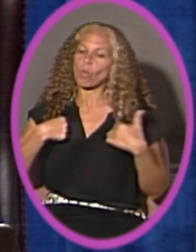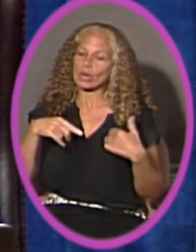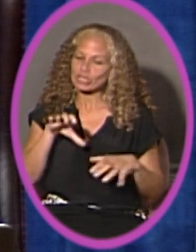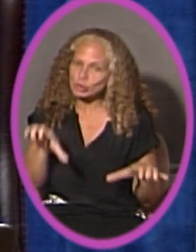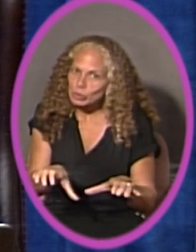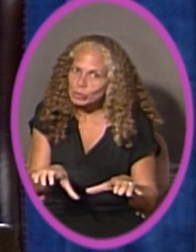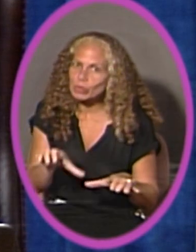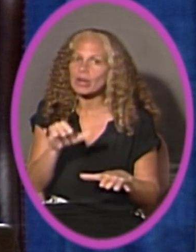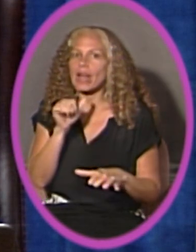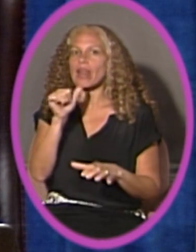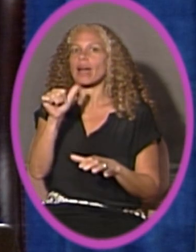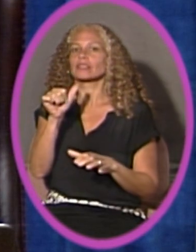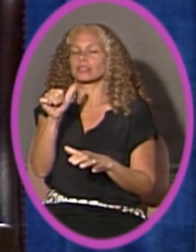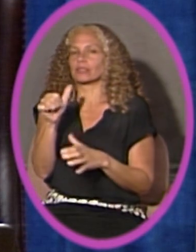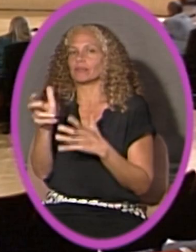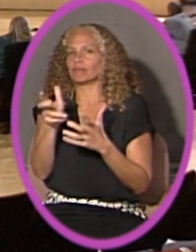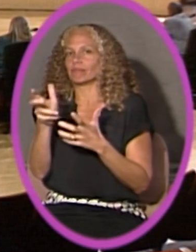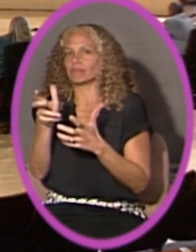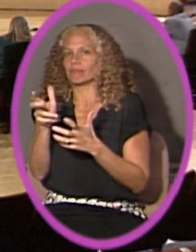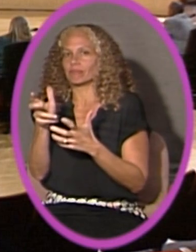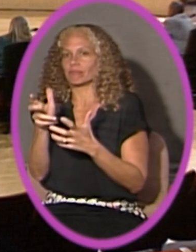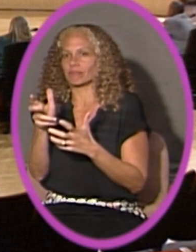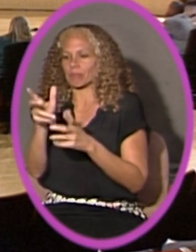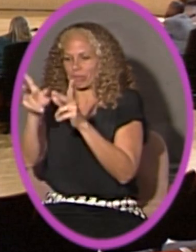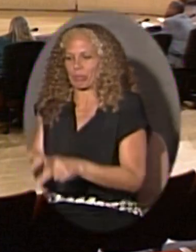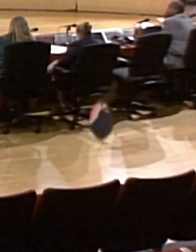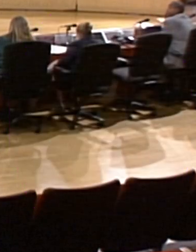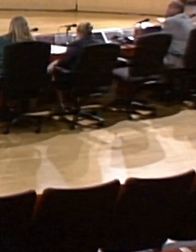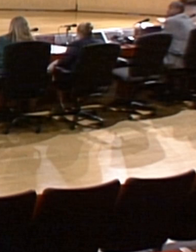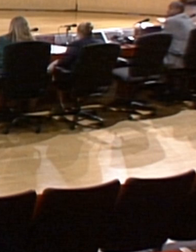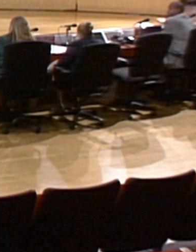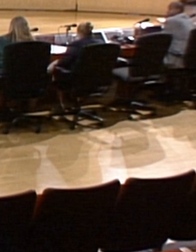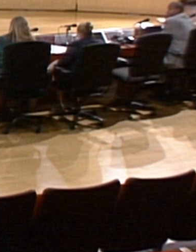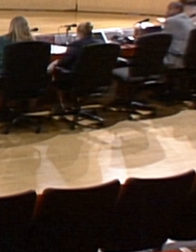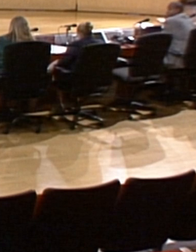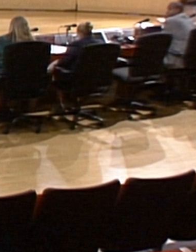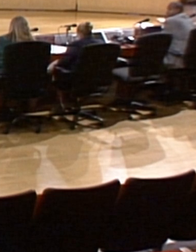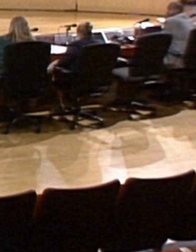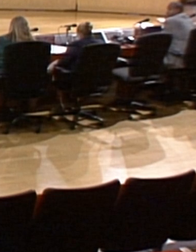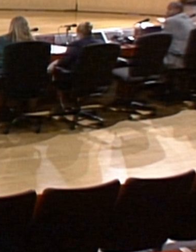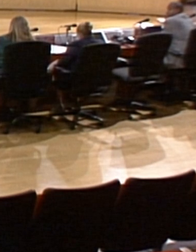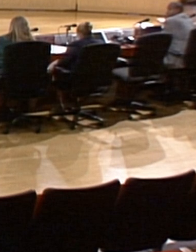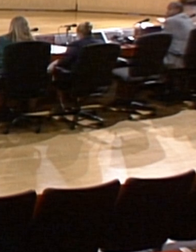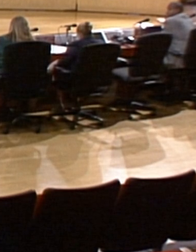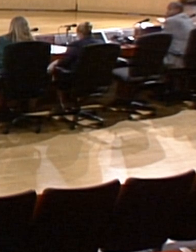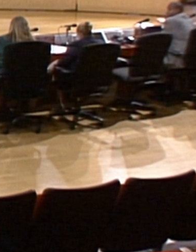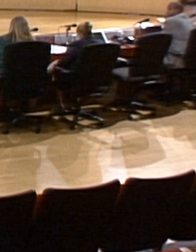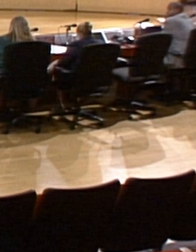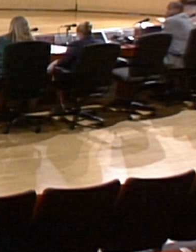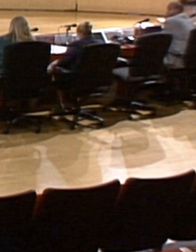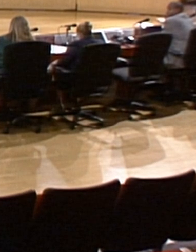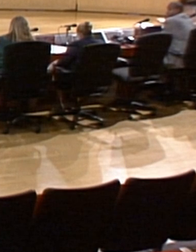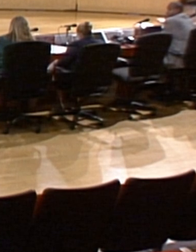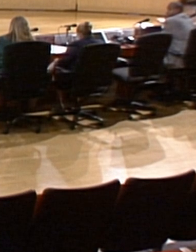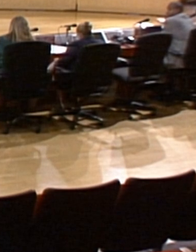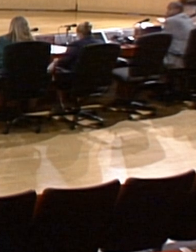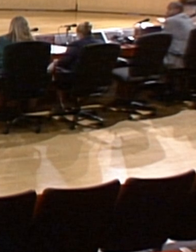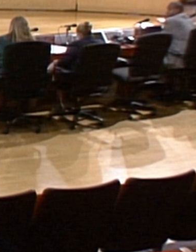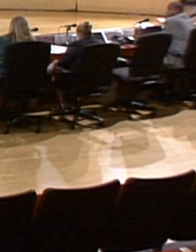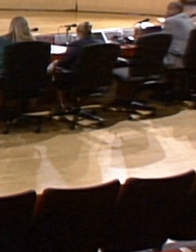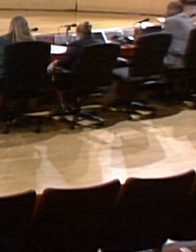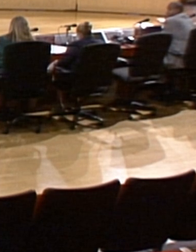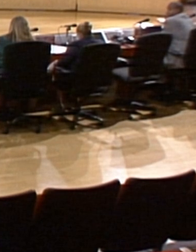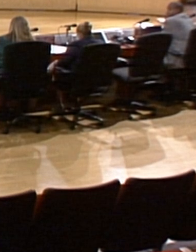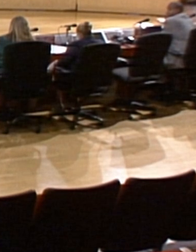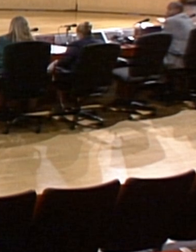would. I appreciate what the union has done for all of us. It goes without saying that without our teachers, we would